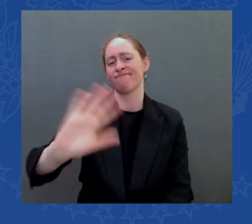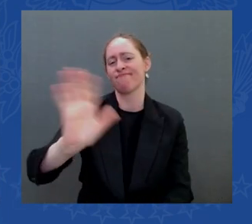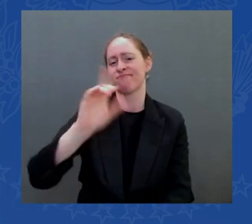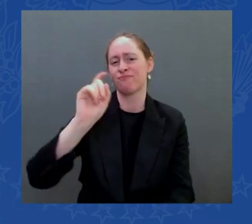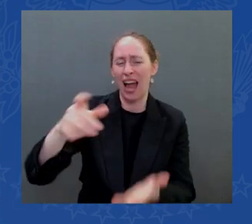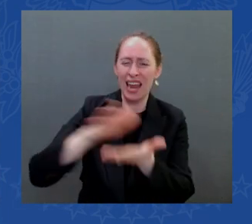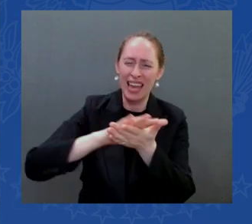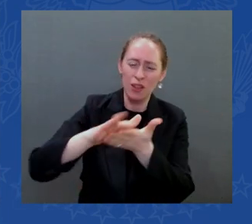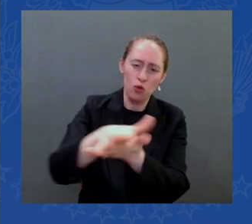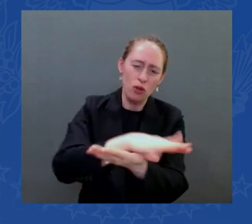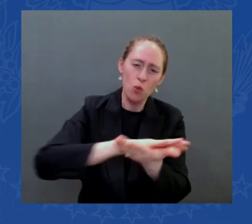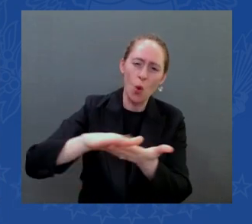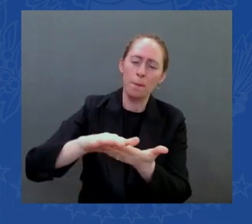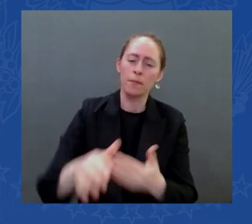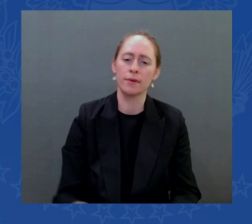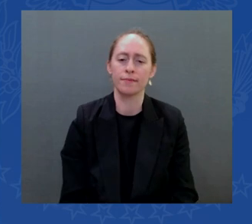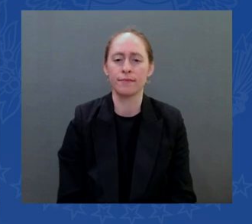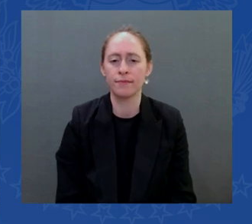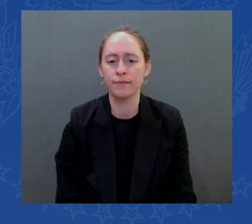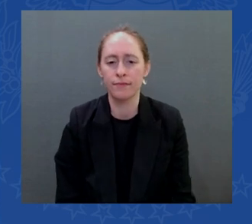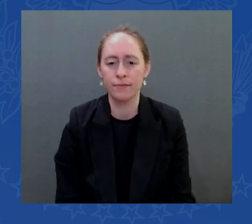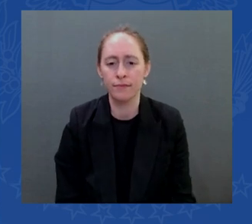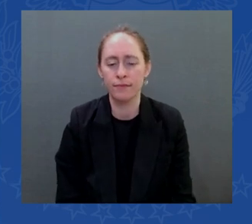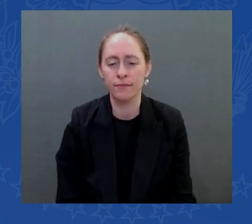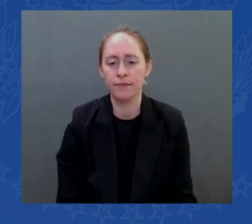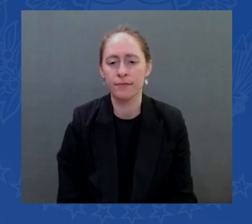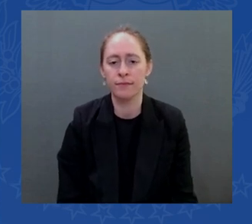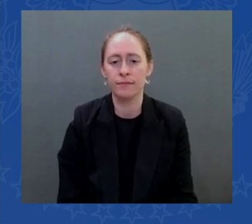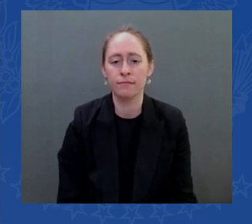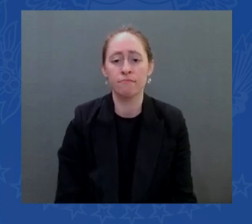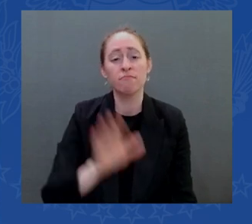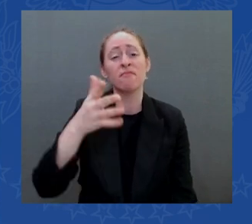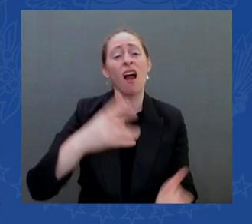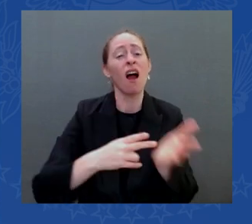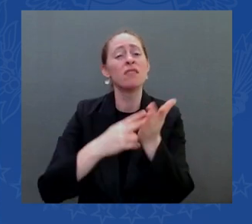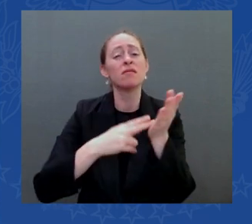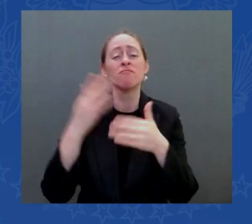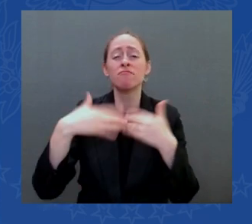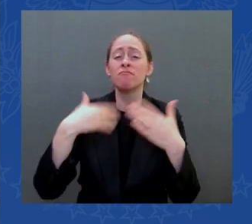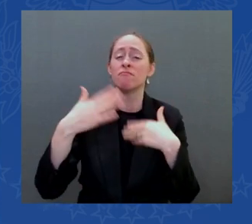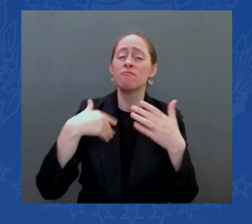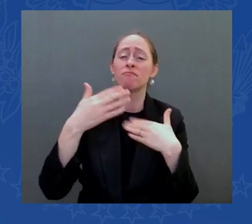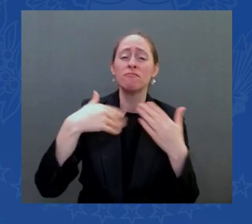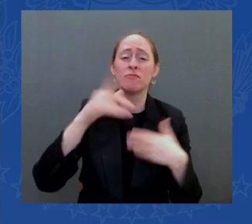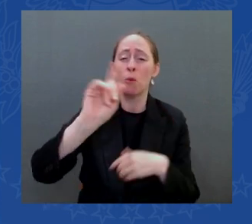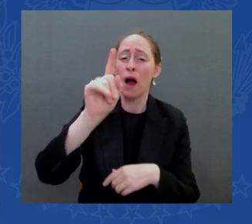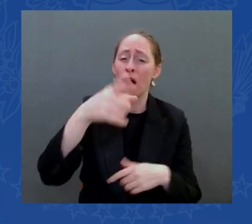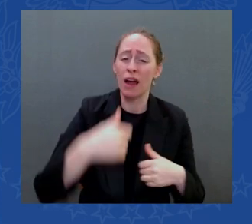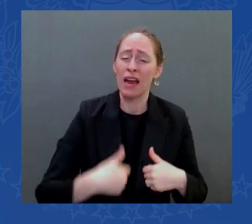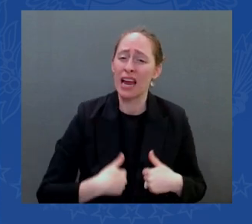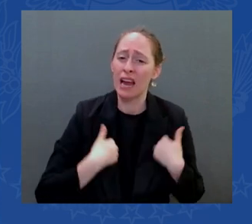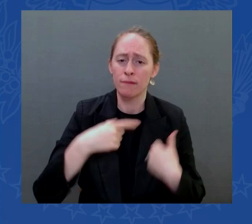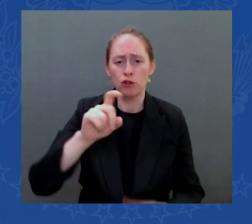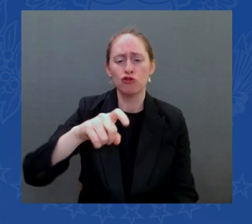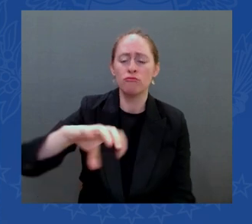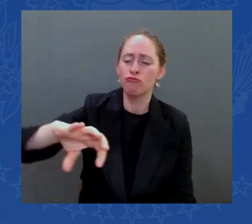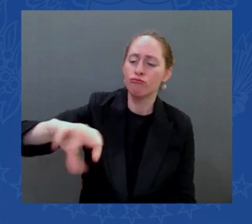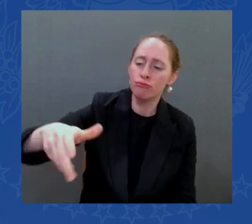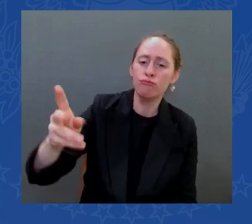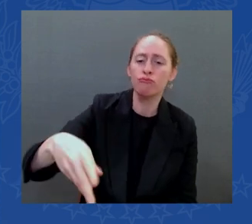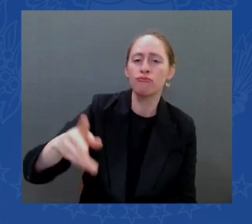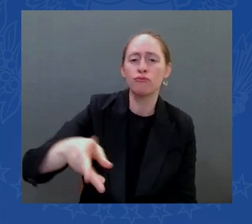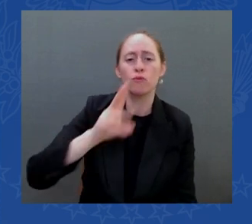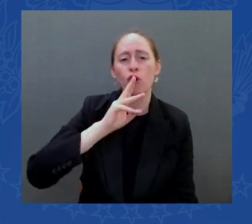plumbers pipe fitters and the folks digging those channels and by the way thanks to the american rescue plan new hampshire has already